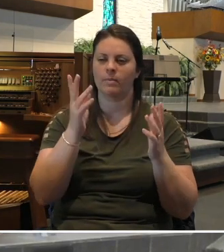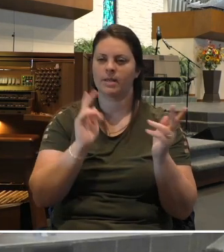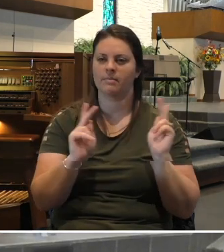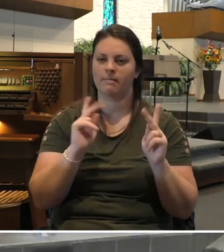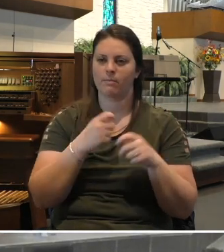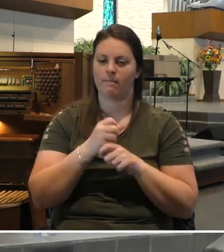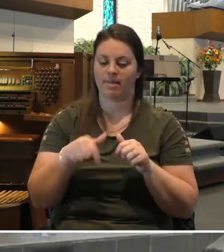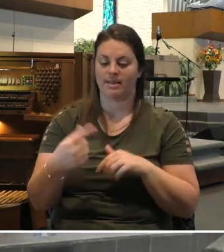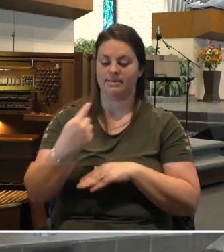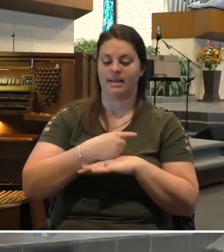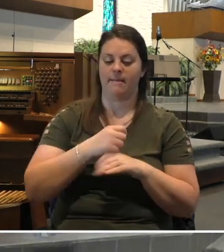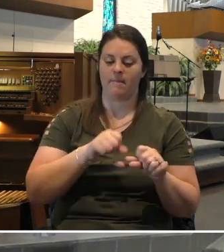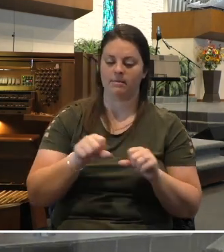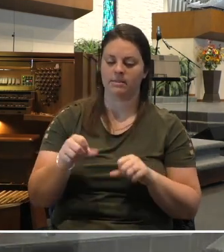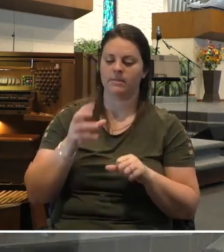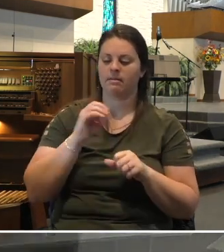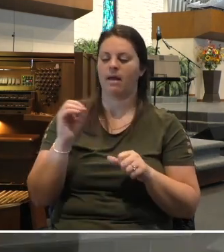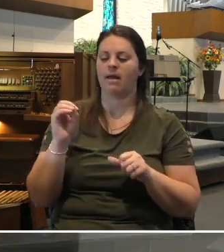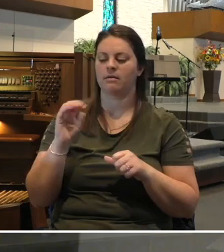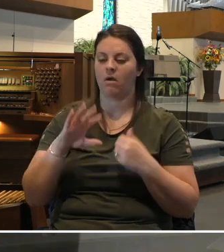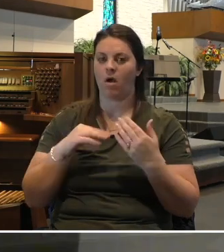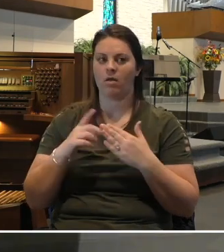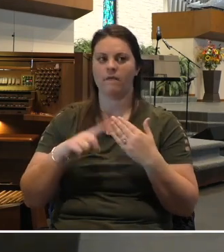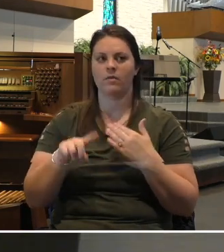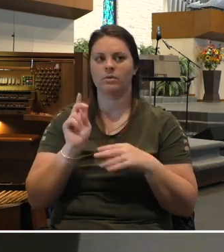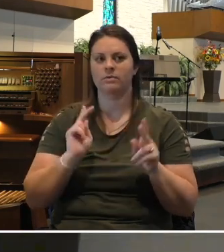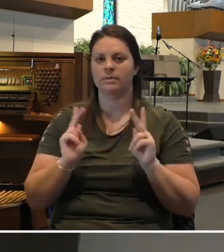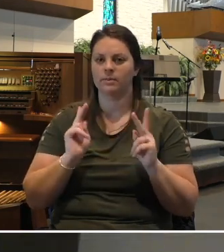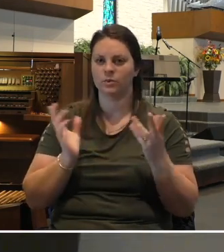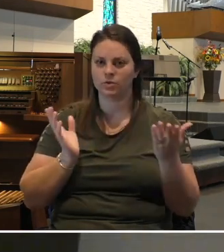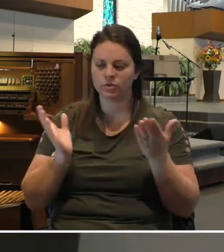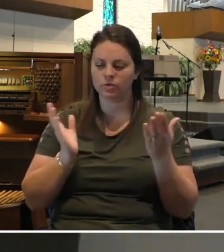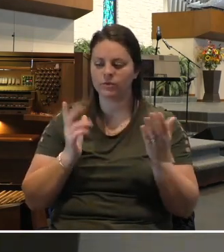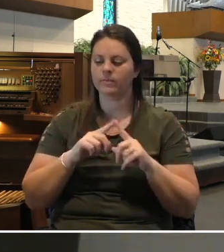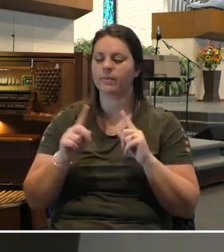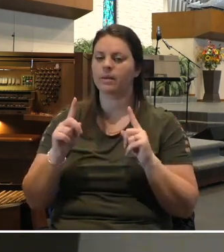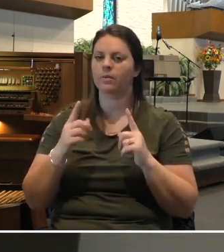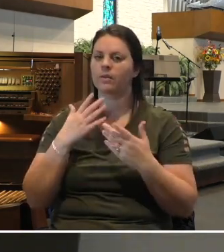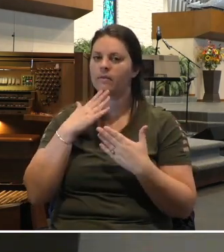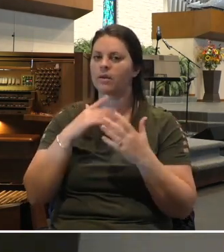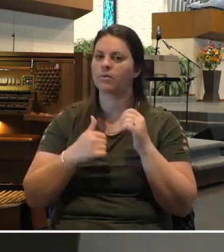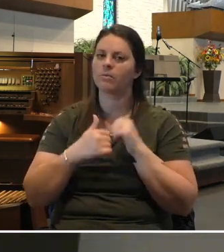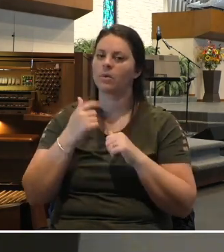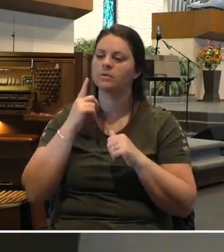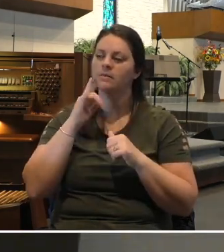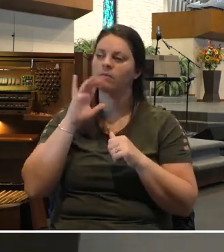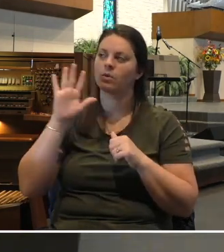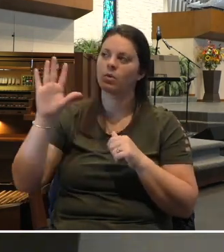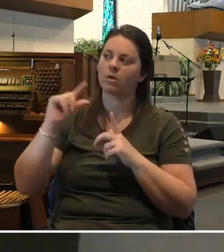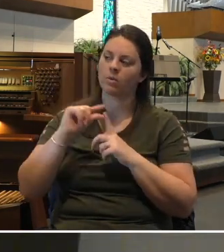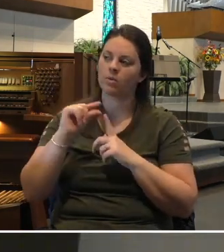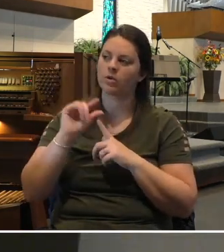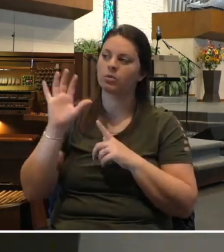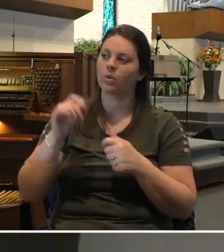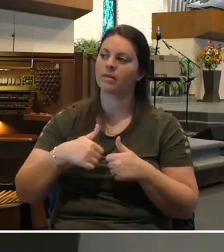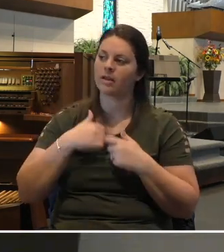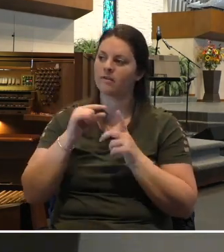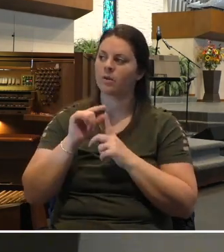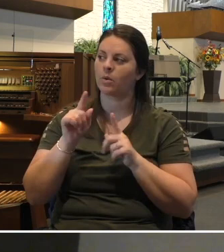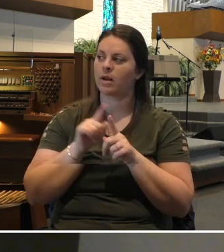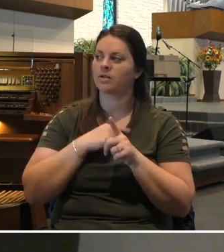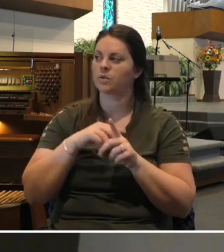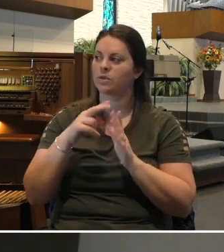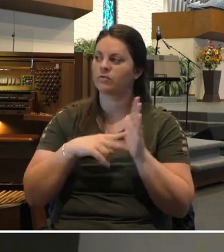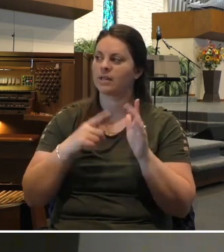for all that serve. We thank you most of all for your word, for your living word, that as we read this ancient